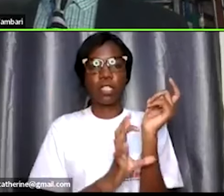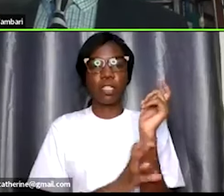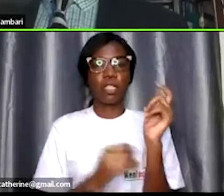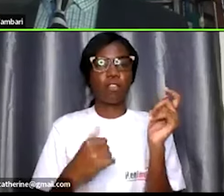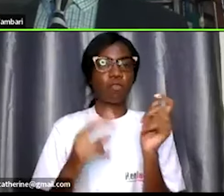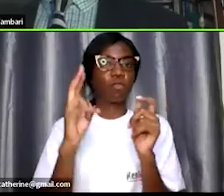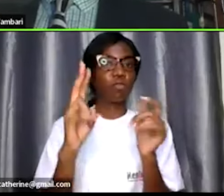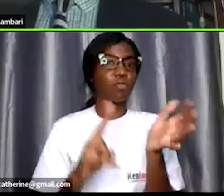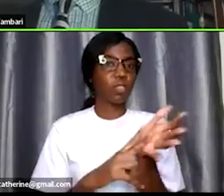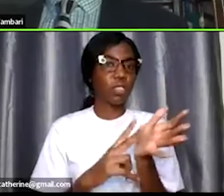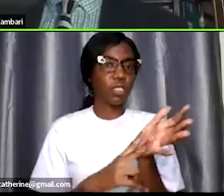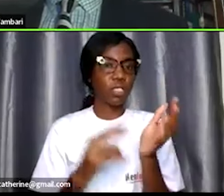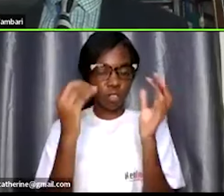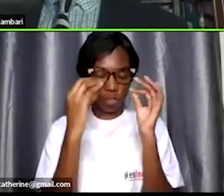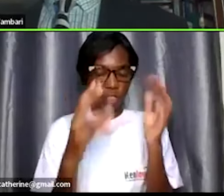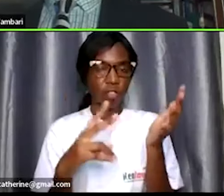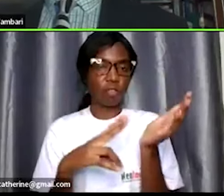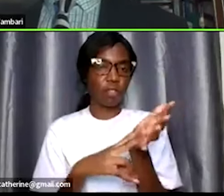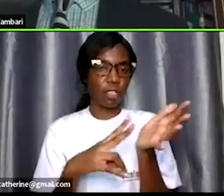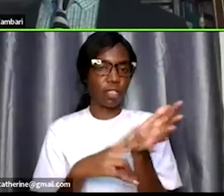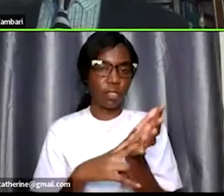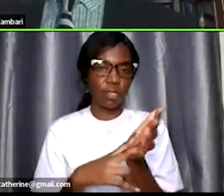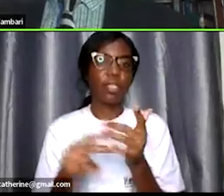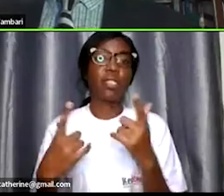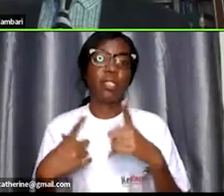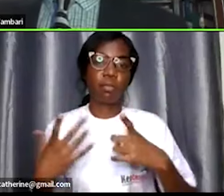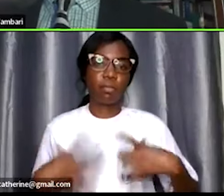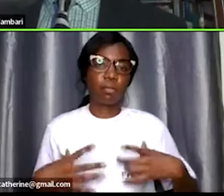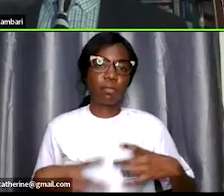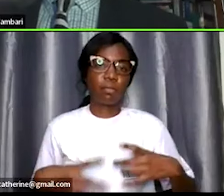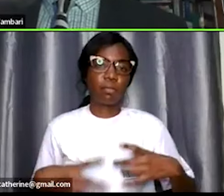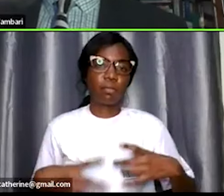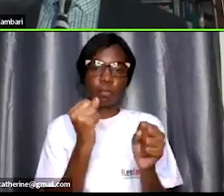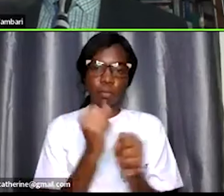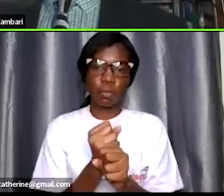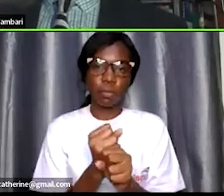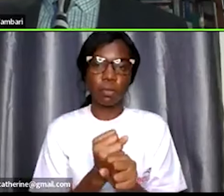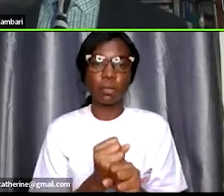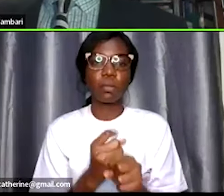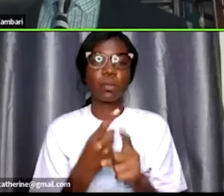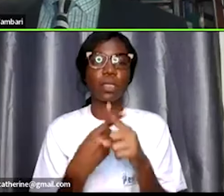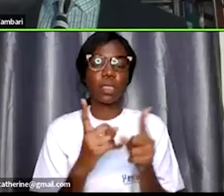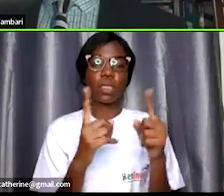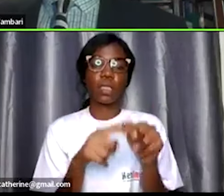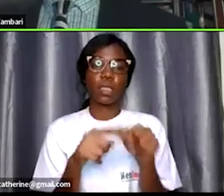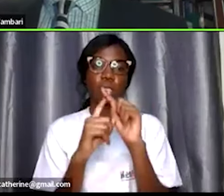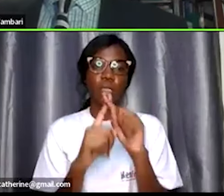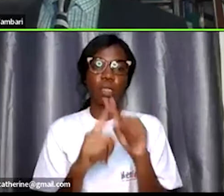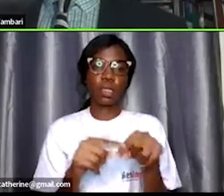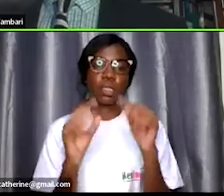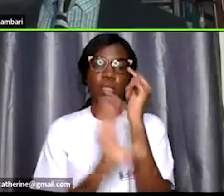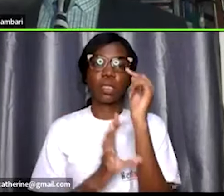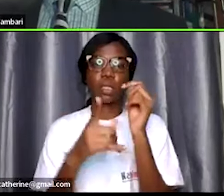allow the student visa it do allow people to work but uh depending on which country you are going